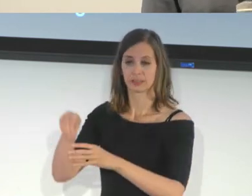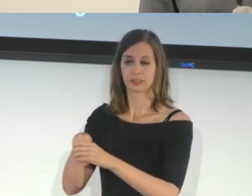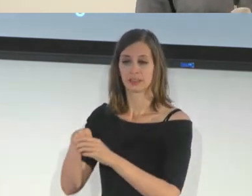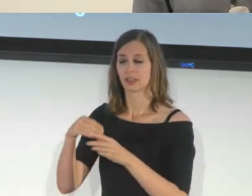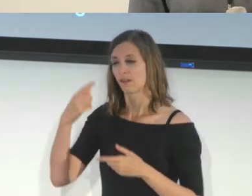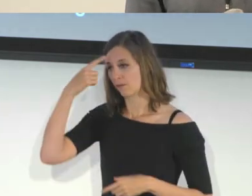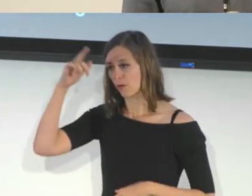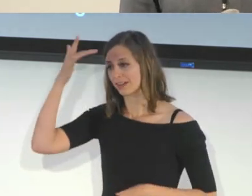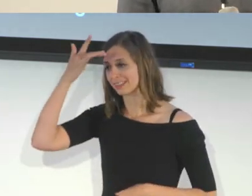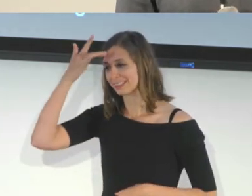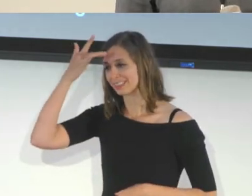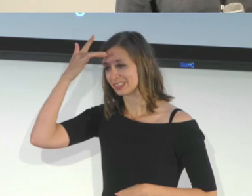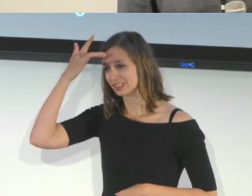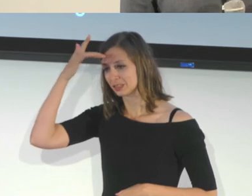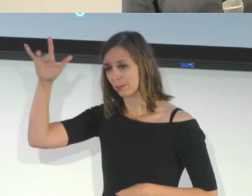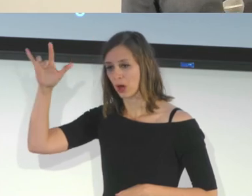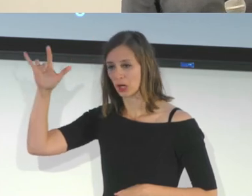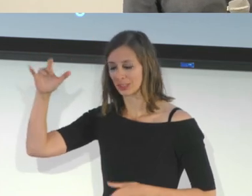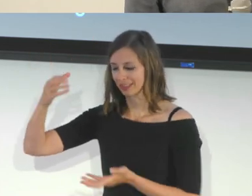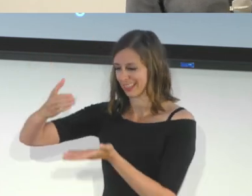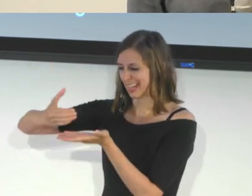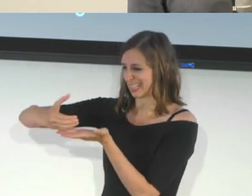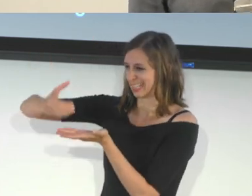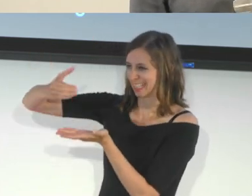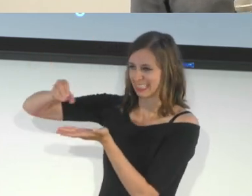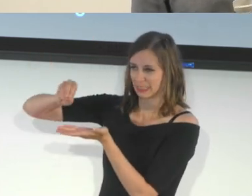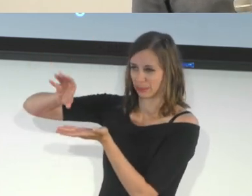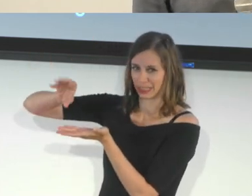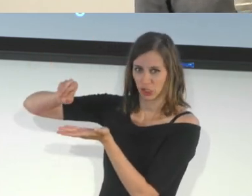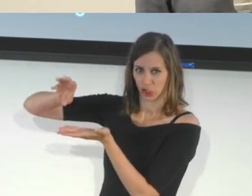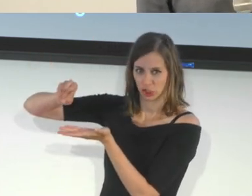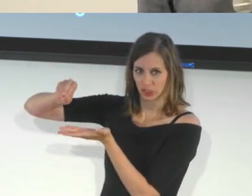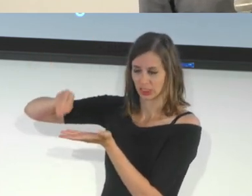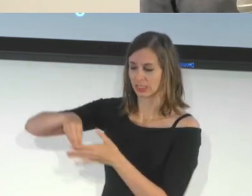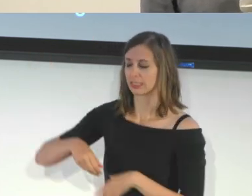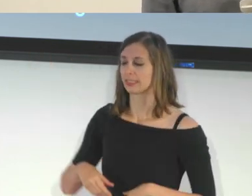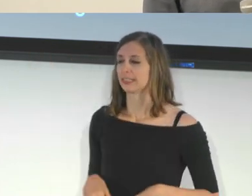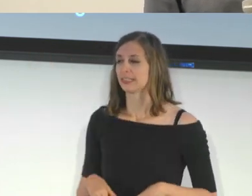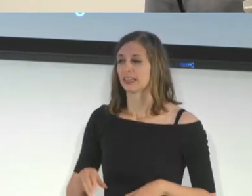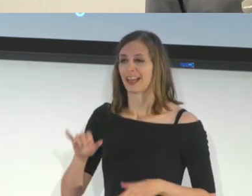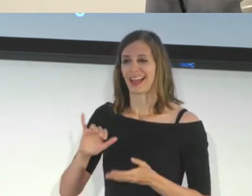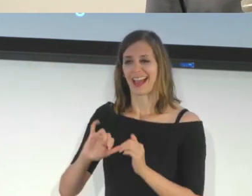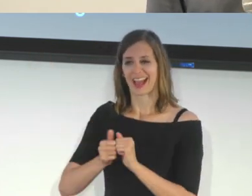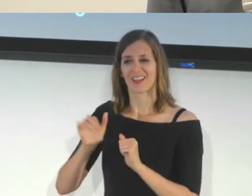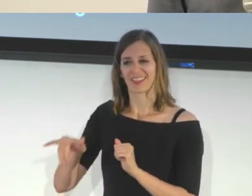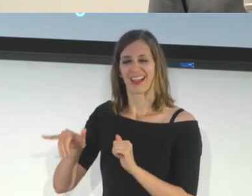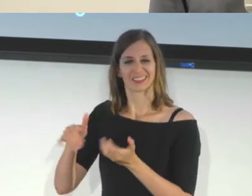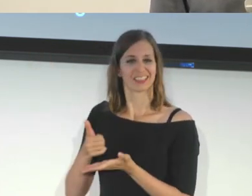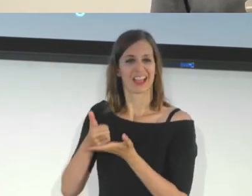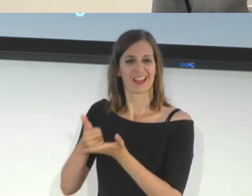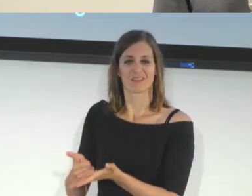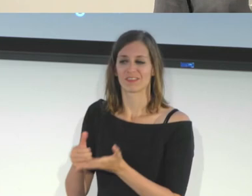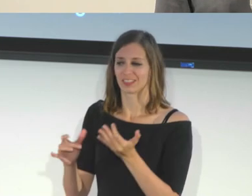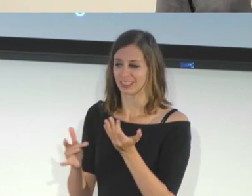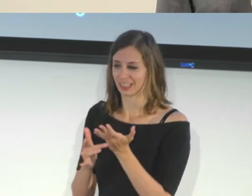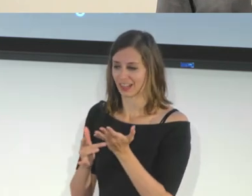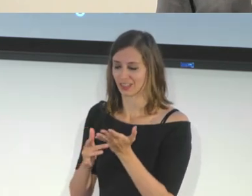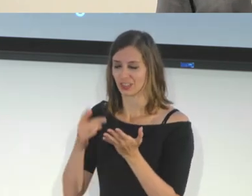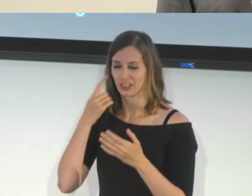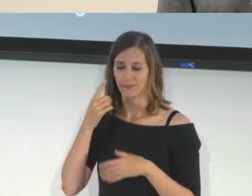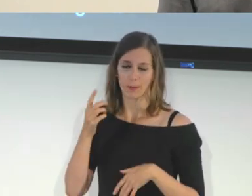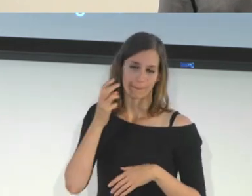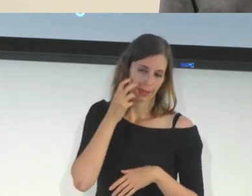smart speakers and smart assistants and how this is a really helpful assistive technology as well for blind and low vision individuals.